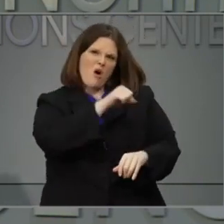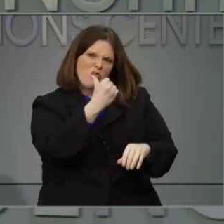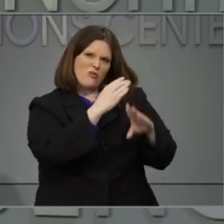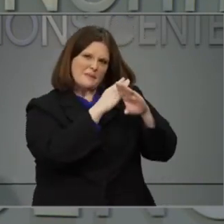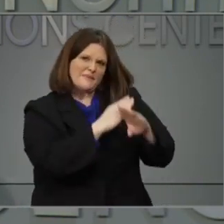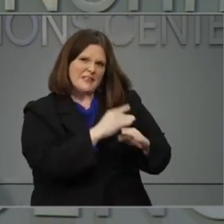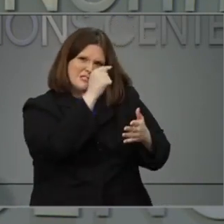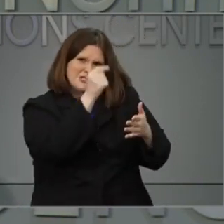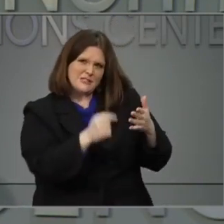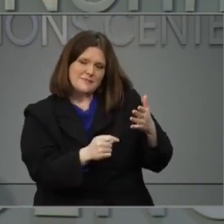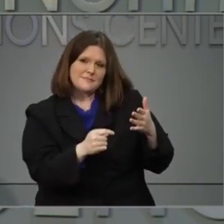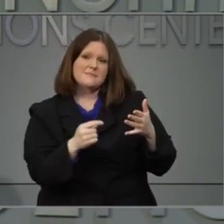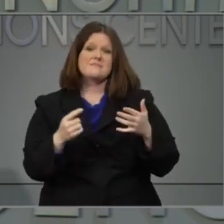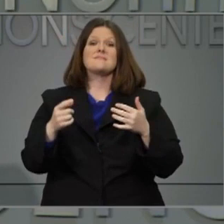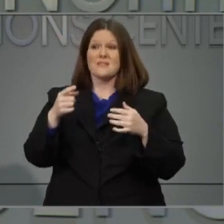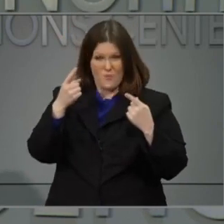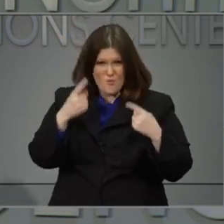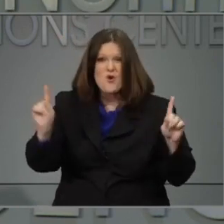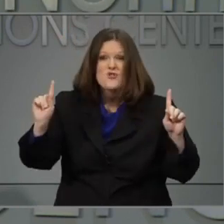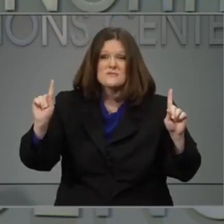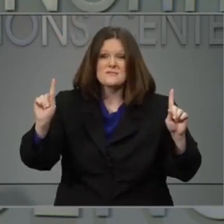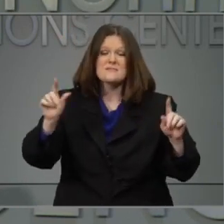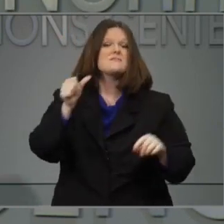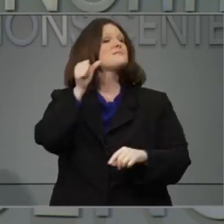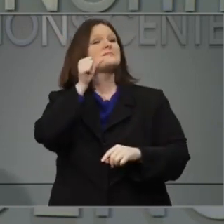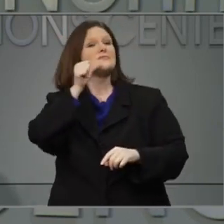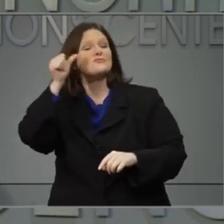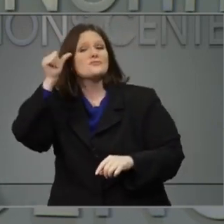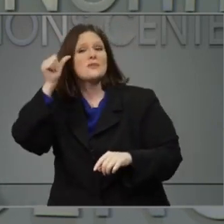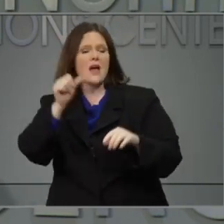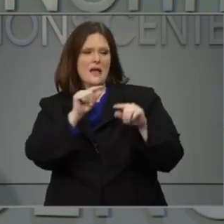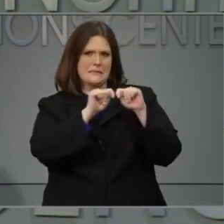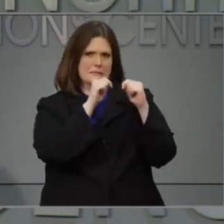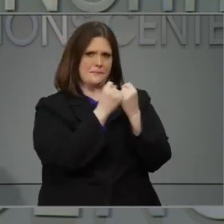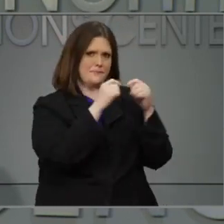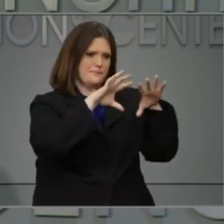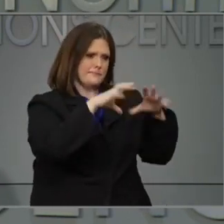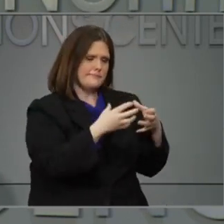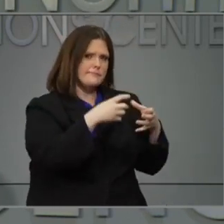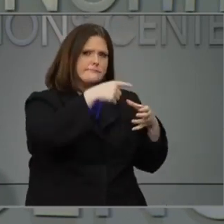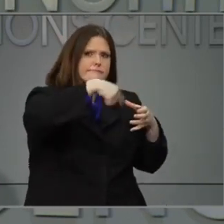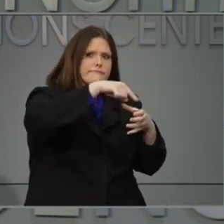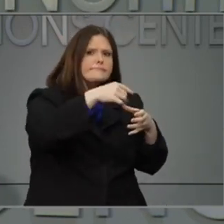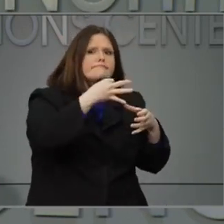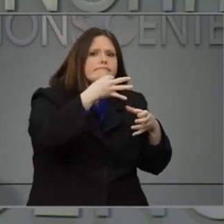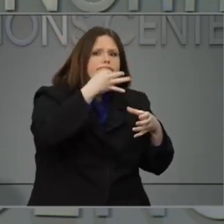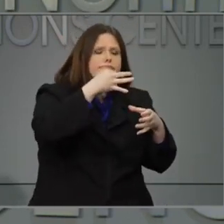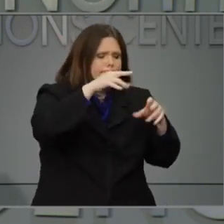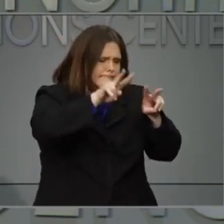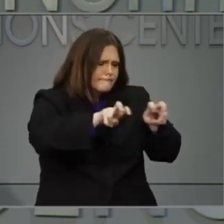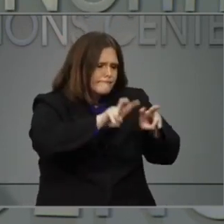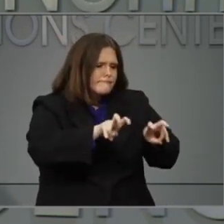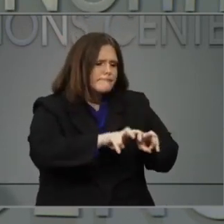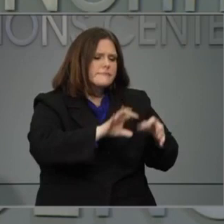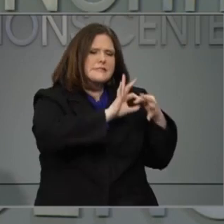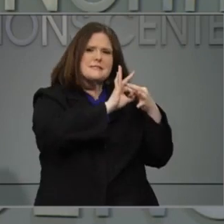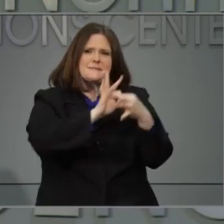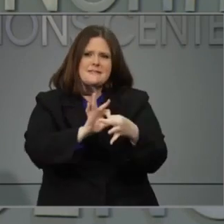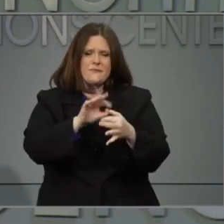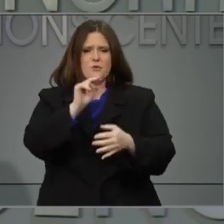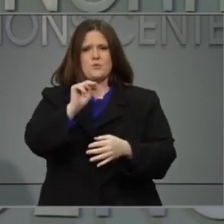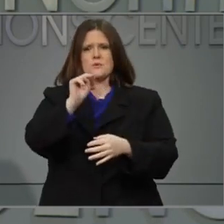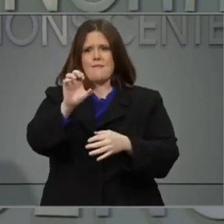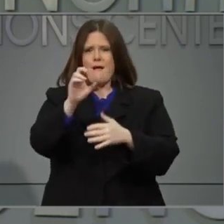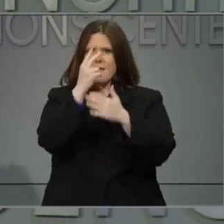working and yesterday a group of experts released a North Carolina specific model that